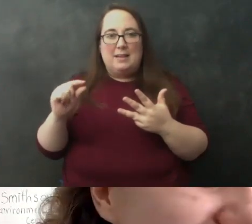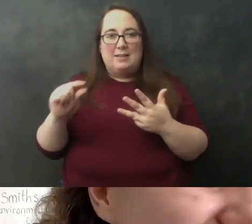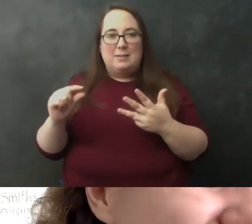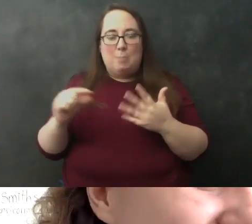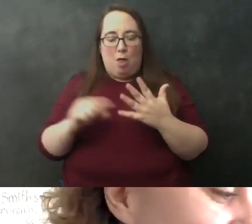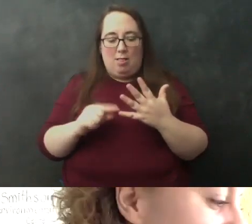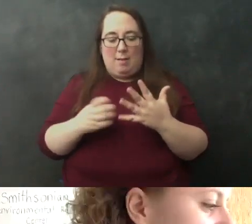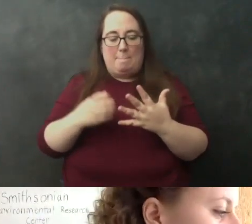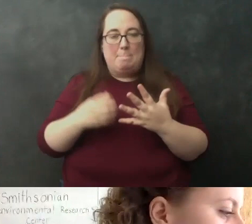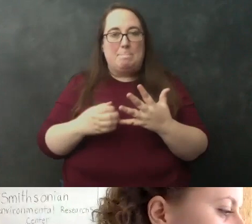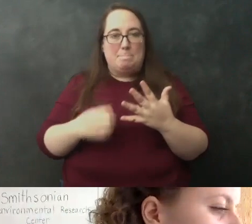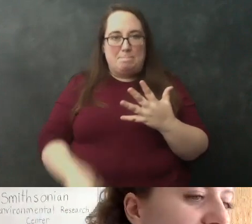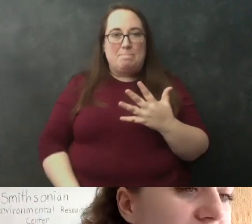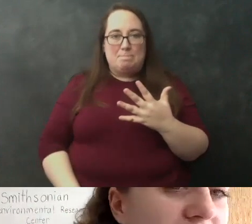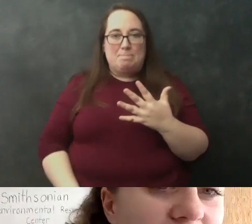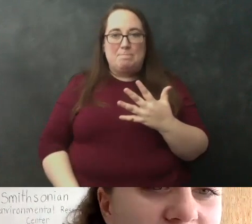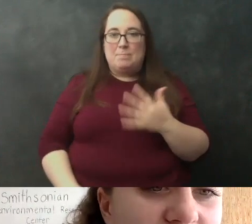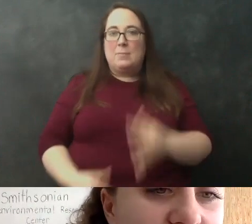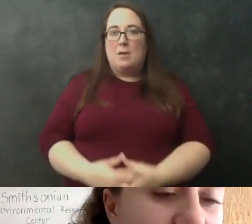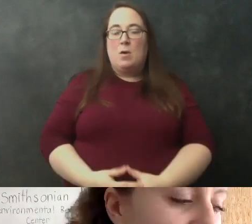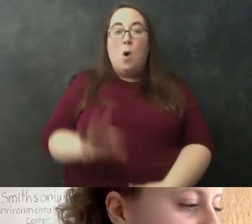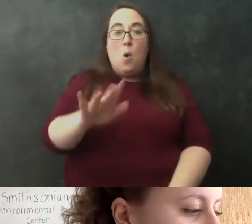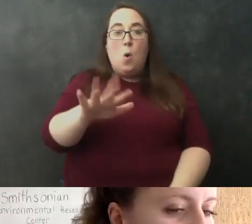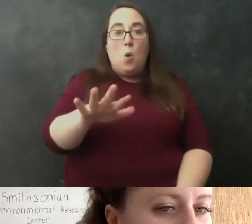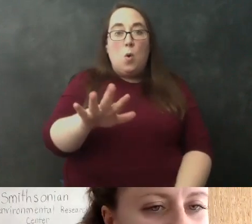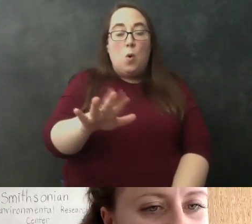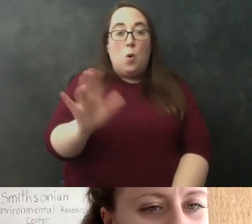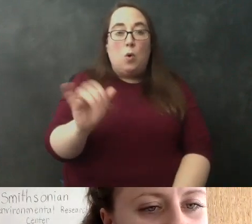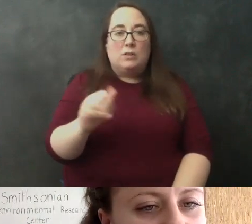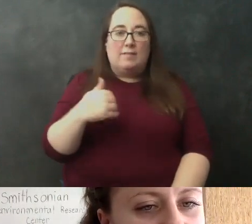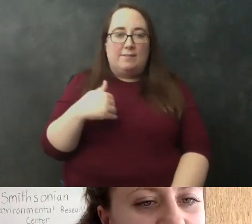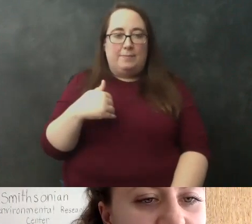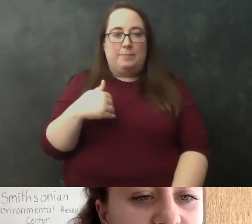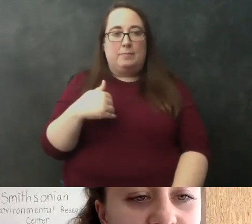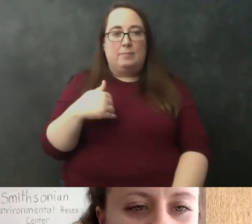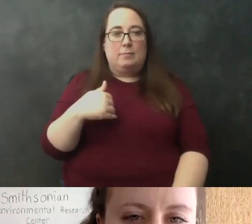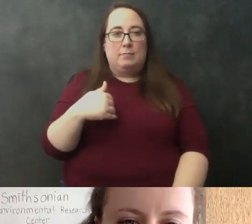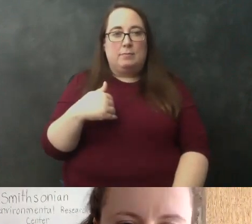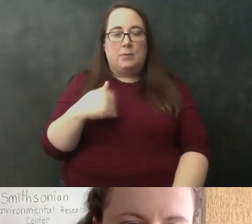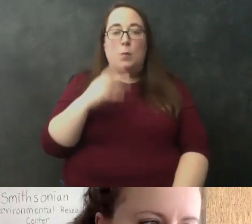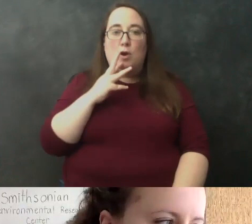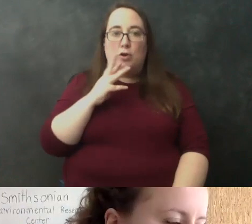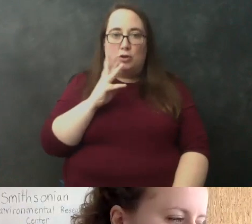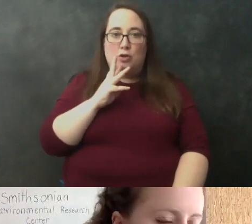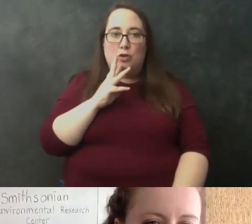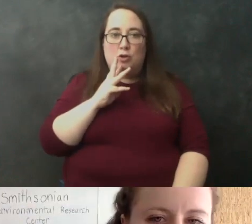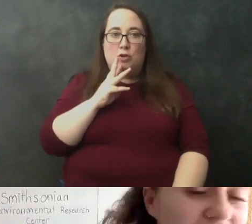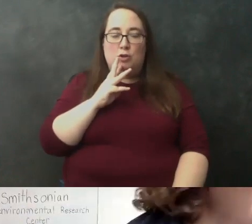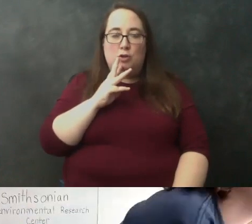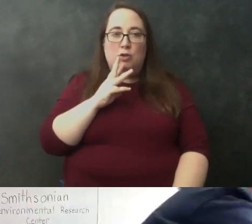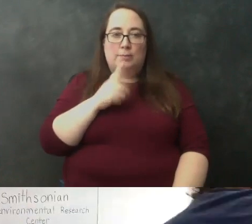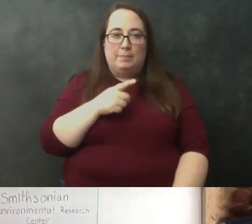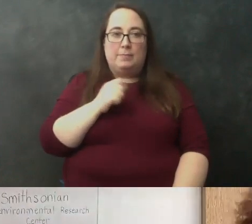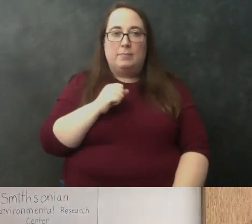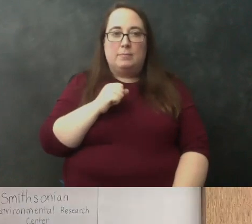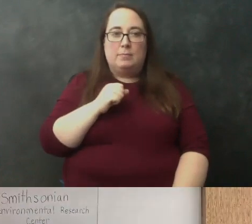cup okay and then i also well okay so then i i also grabbed water in this beaker um